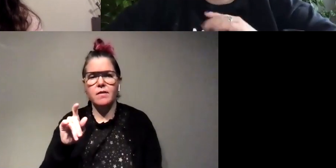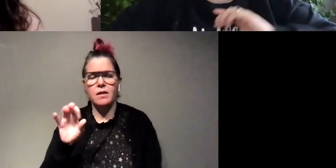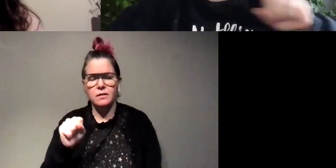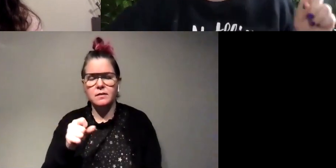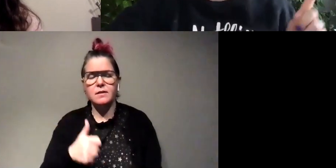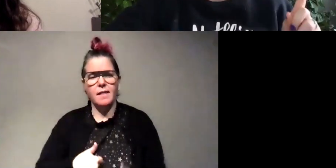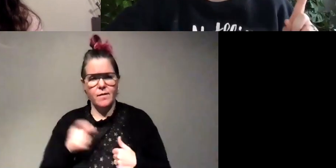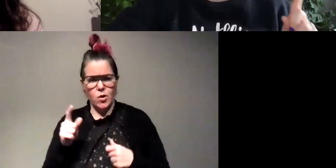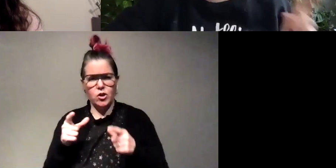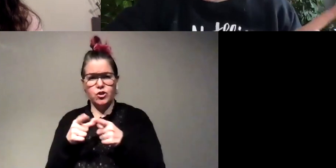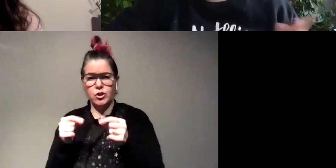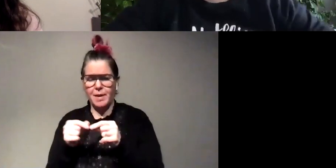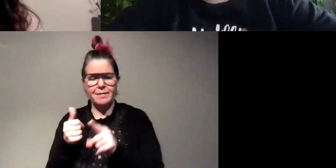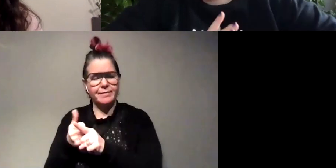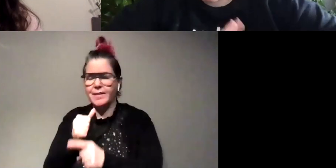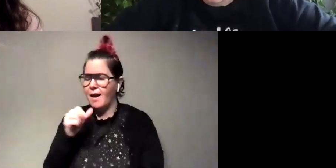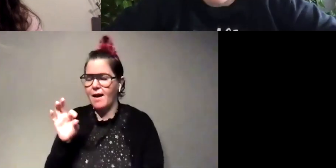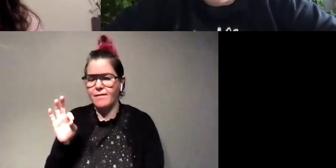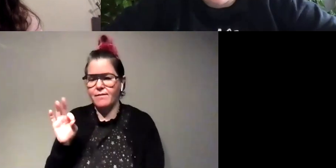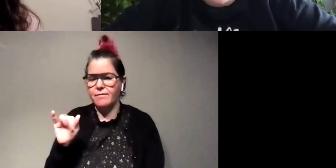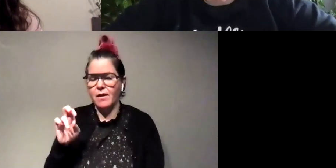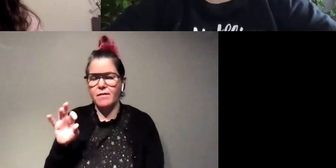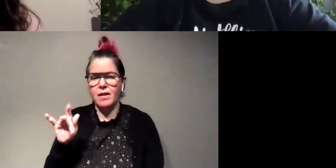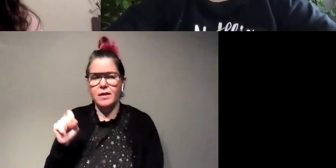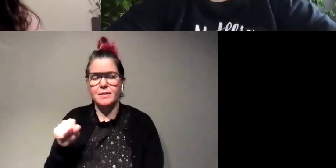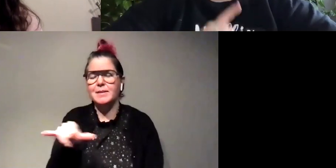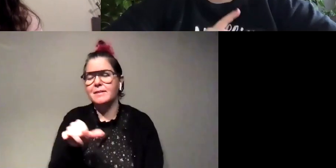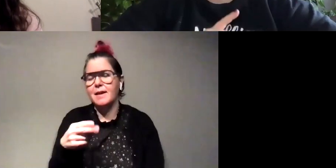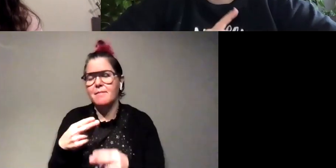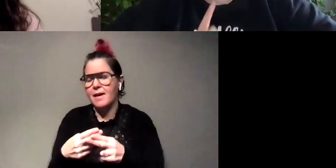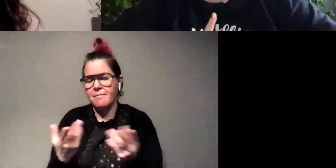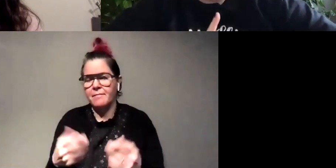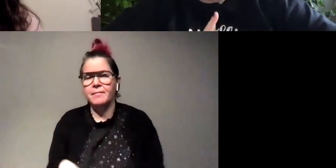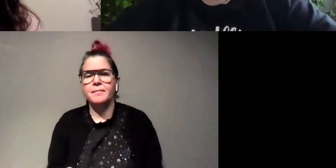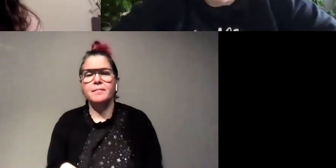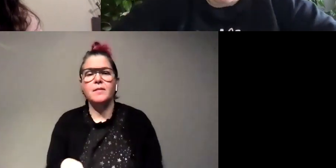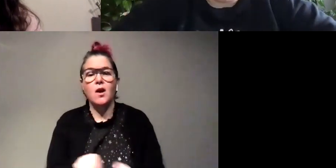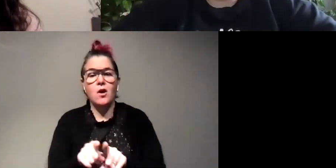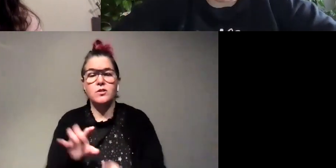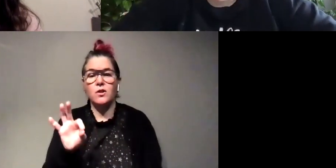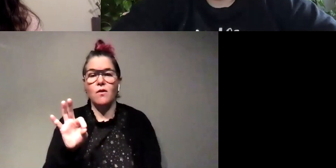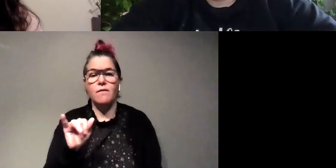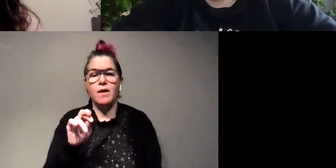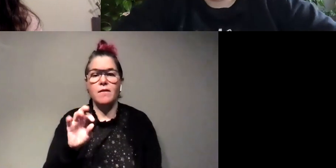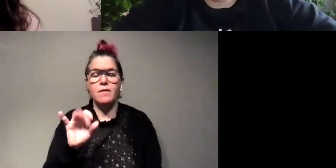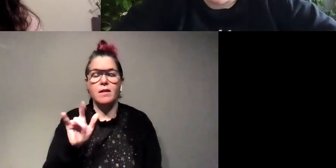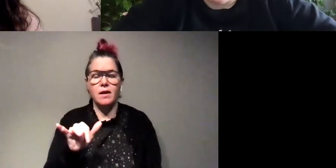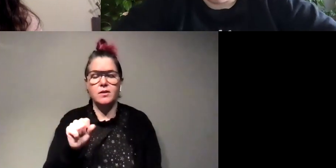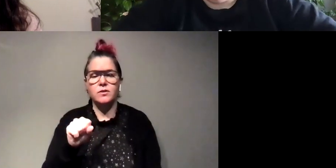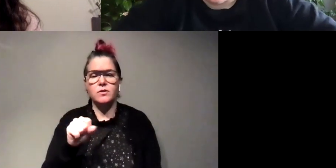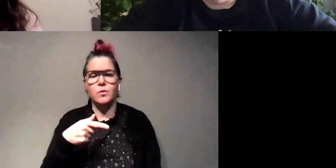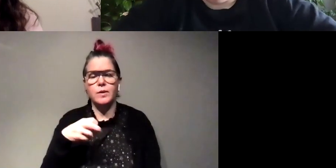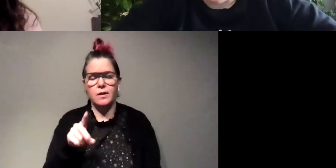and they are not fireflies at all but they would just same name um and there's also a firefly squid um that also glows